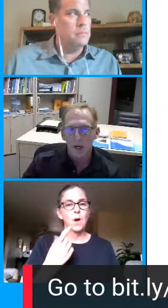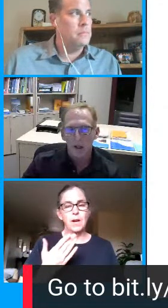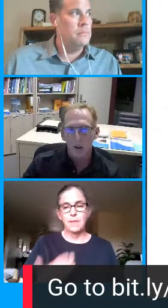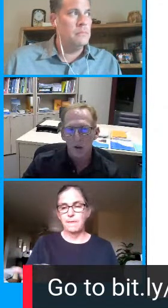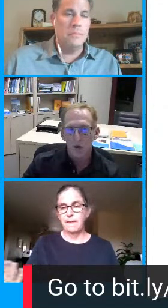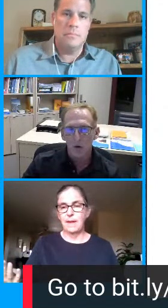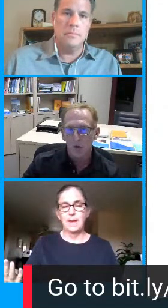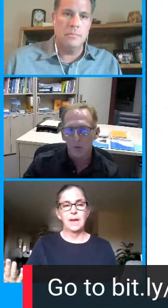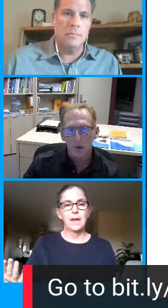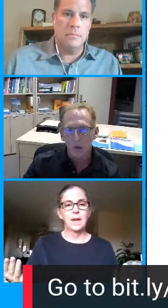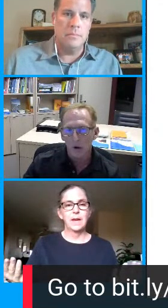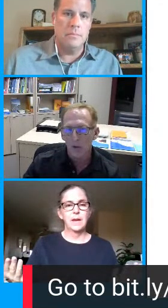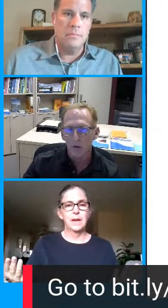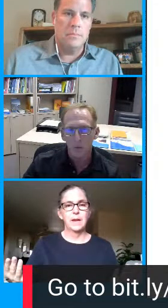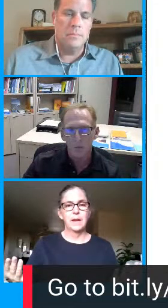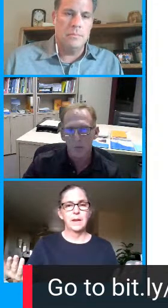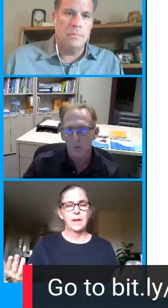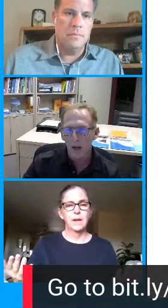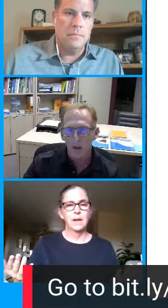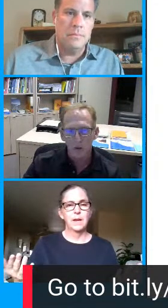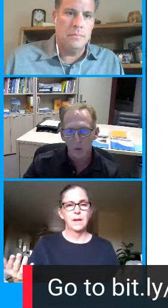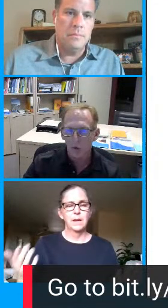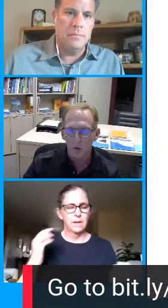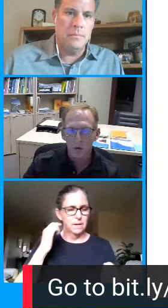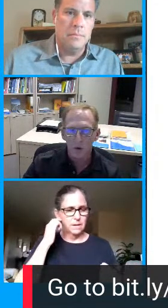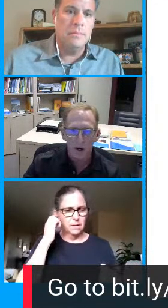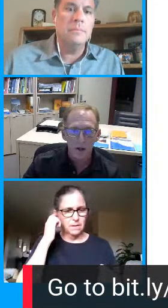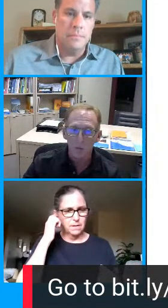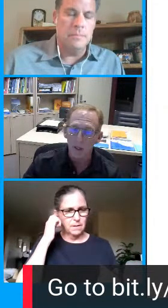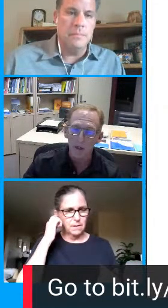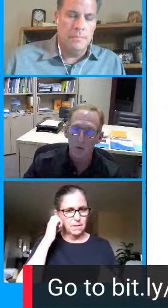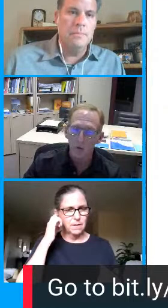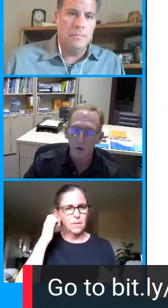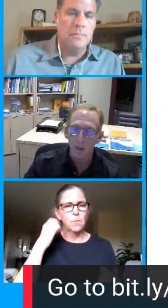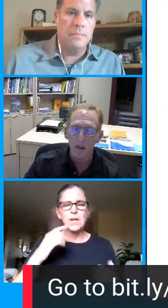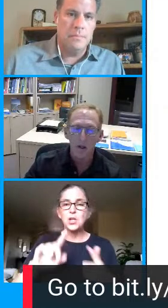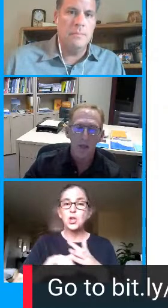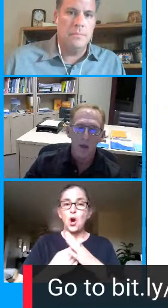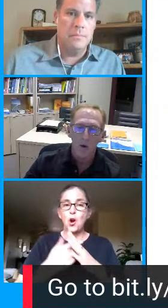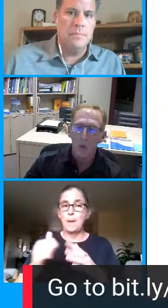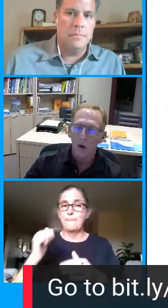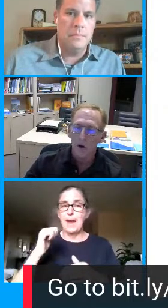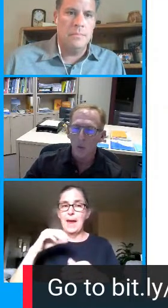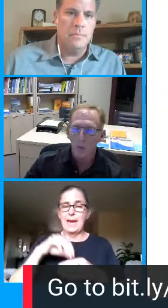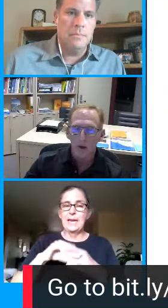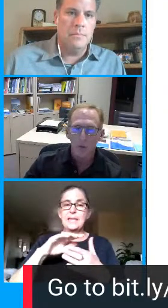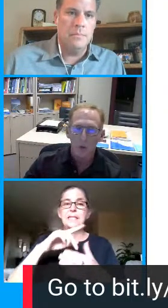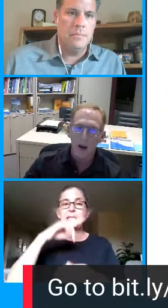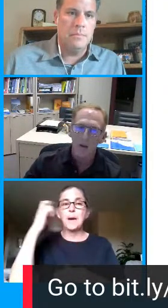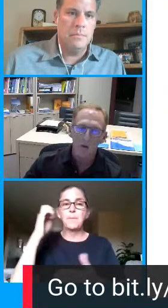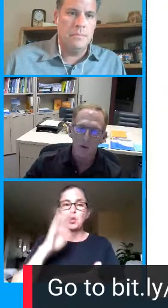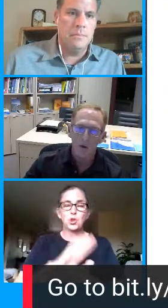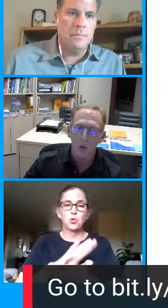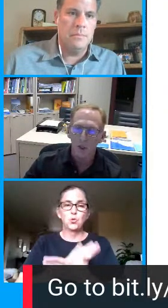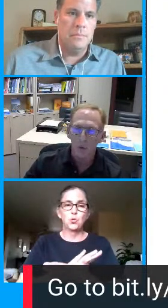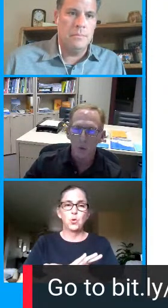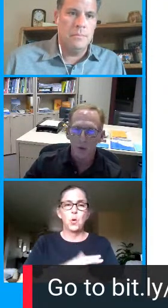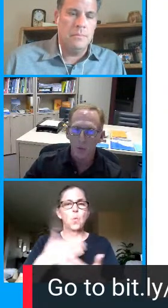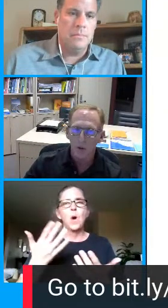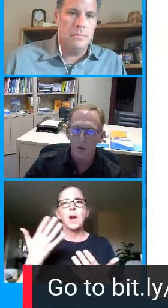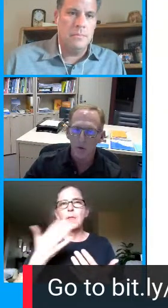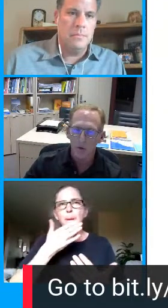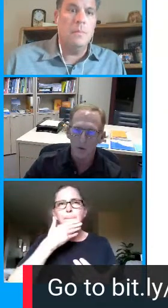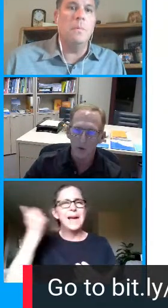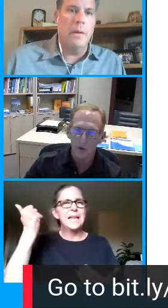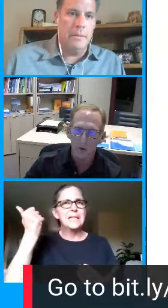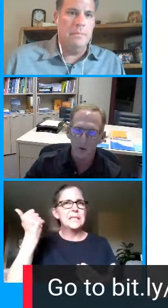as sean had kind of alluded to we started this back at summer school and it was really what are the best practices that we can